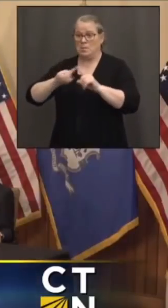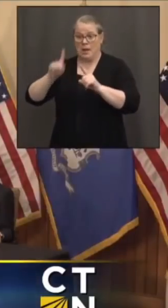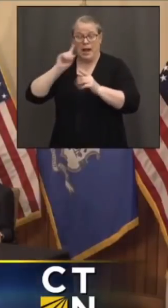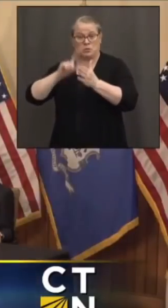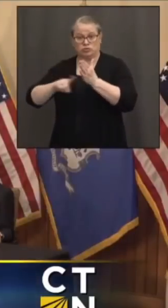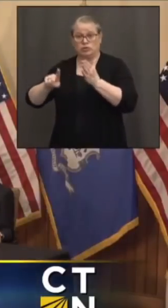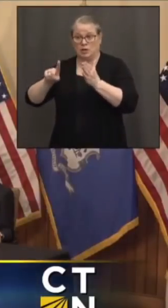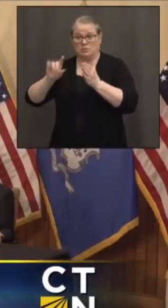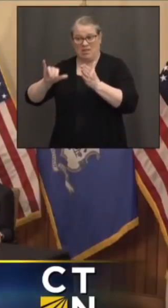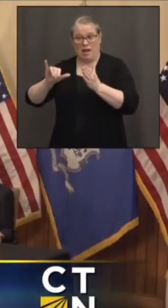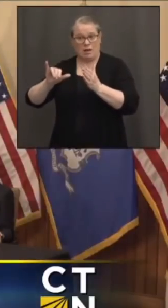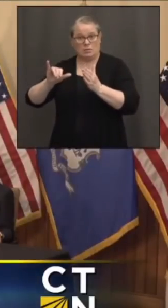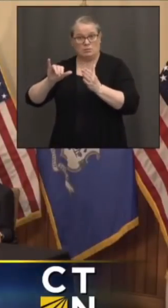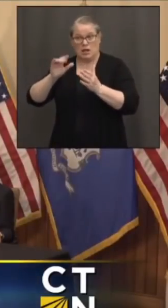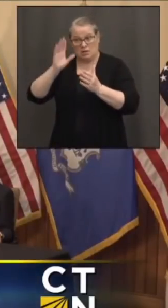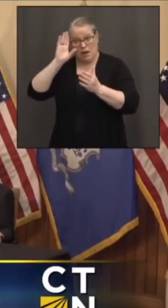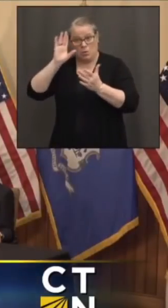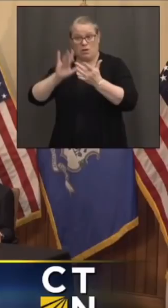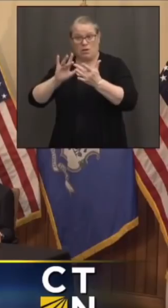Okay.